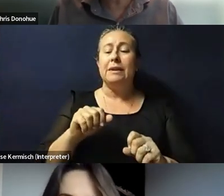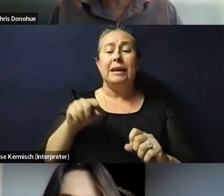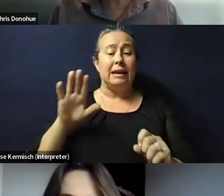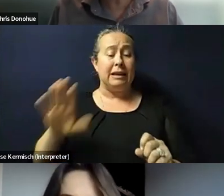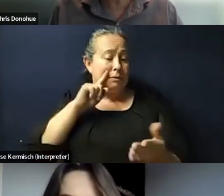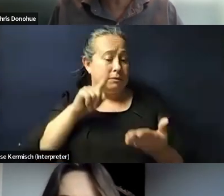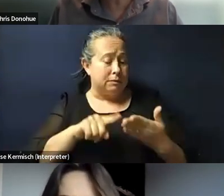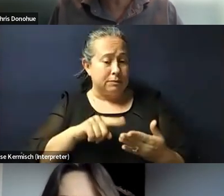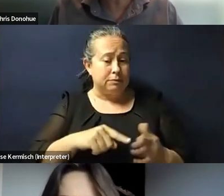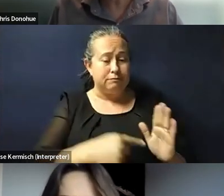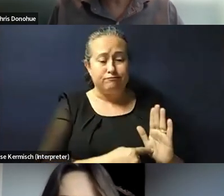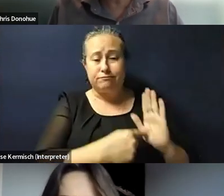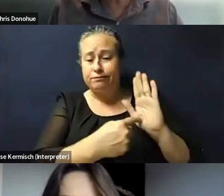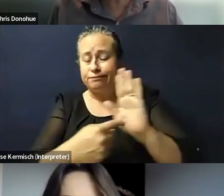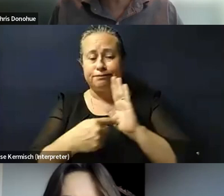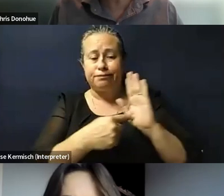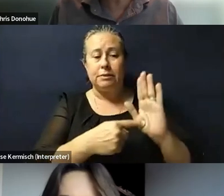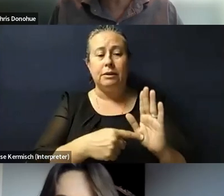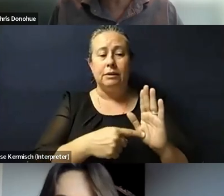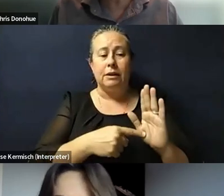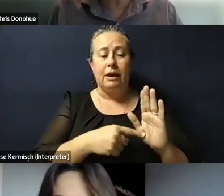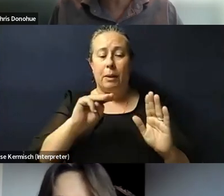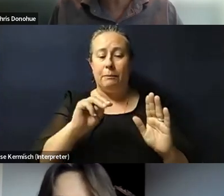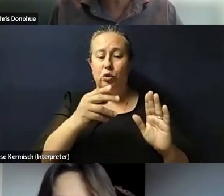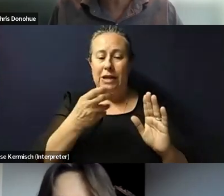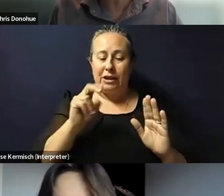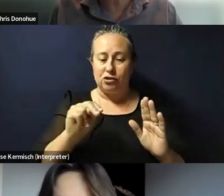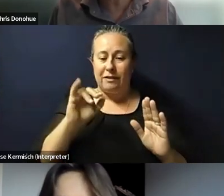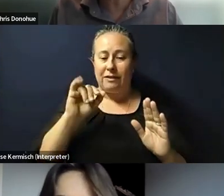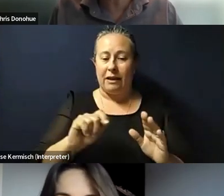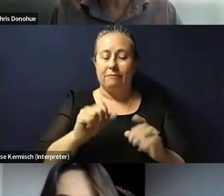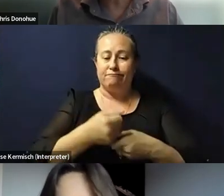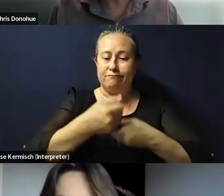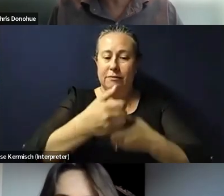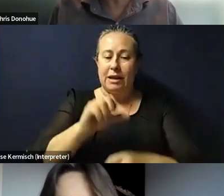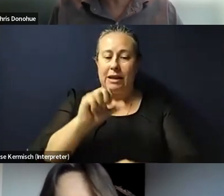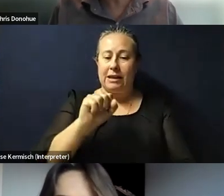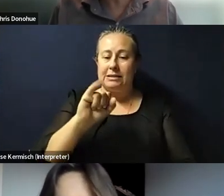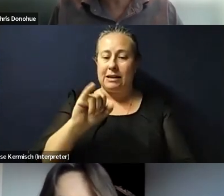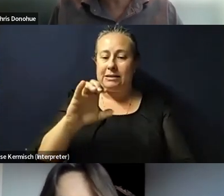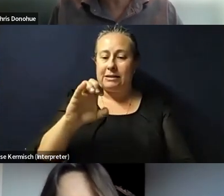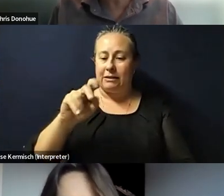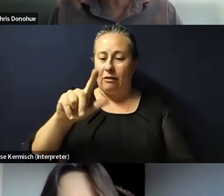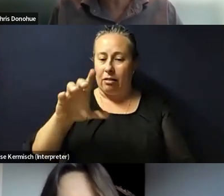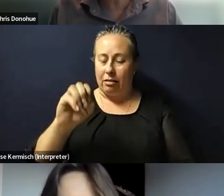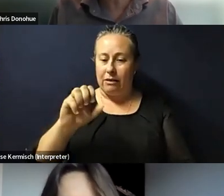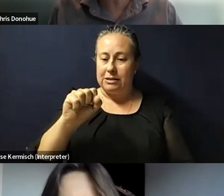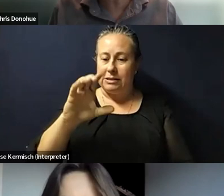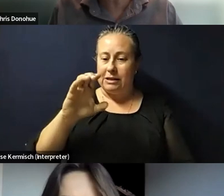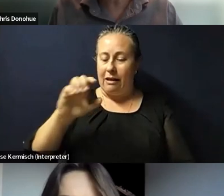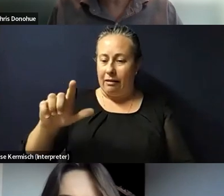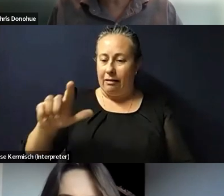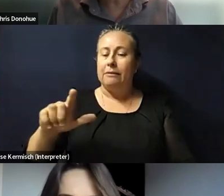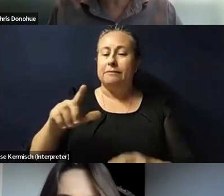to the population genetics of the mutation that causes sickle cell disease, identified novel genes in the